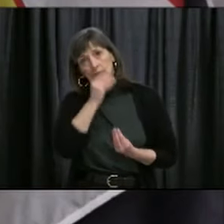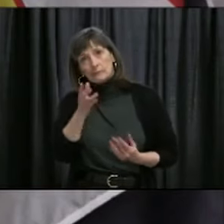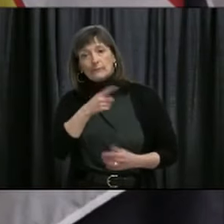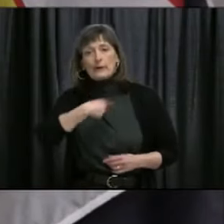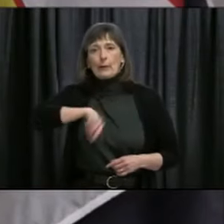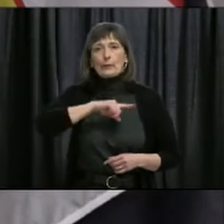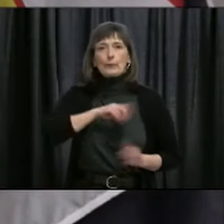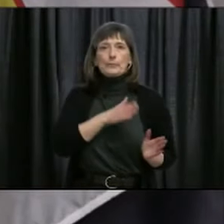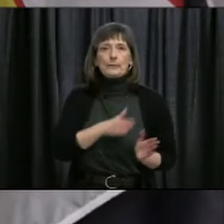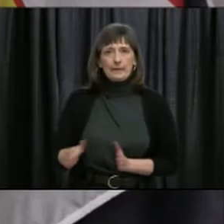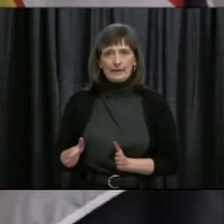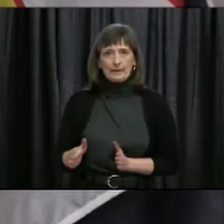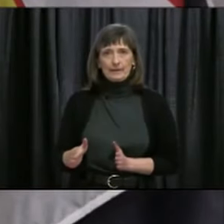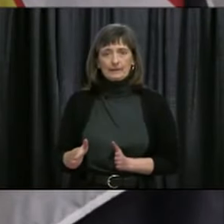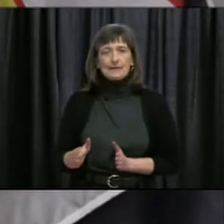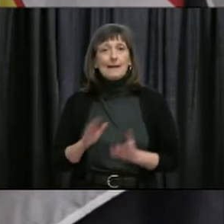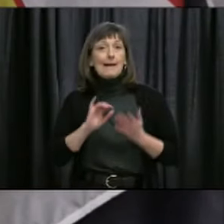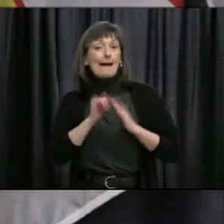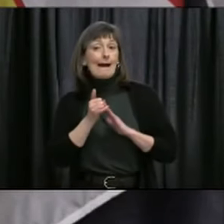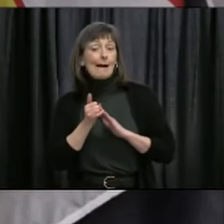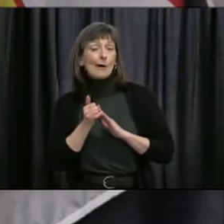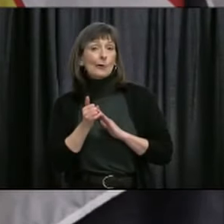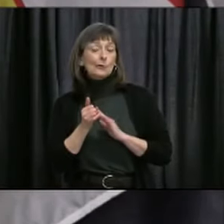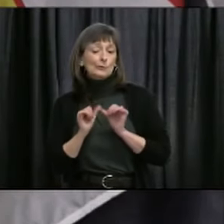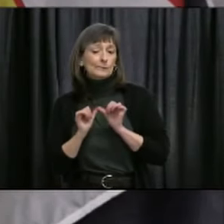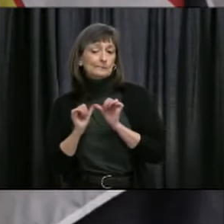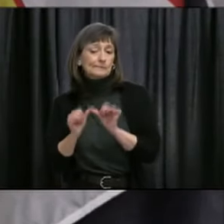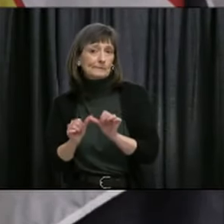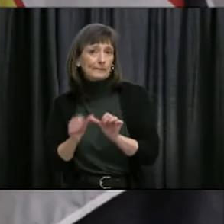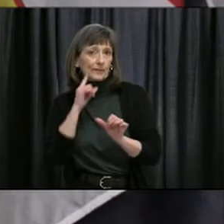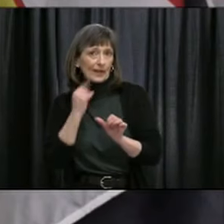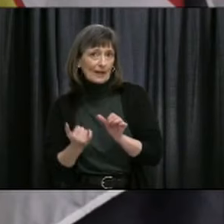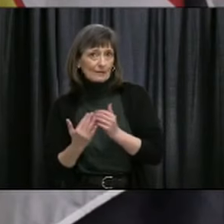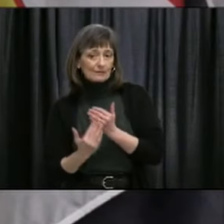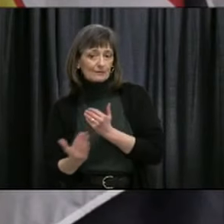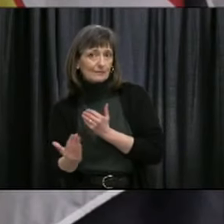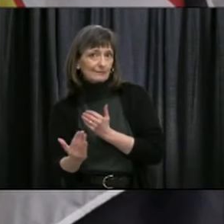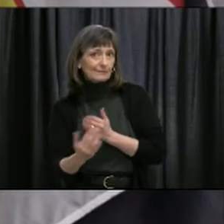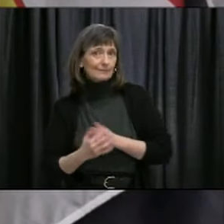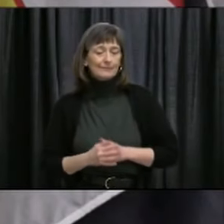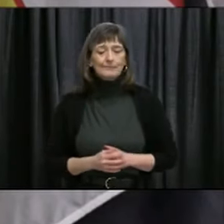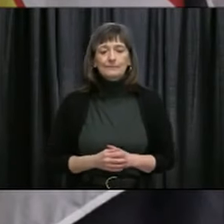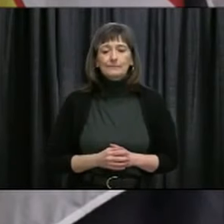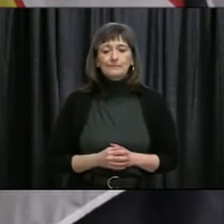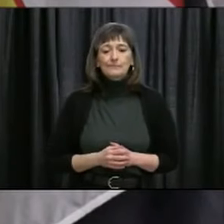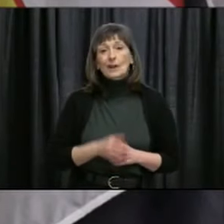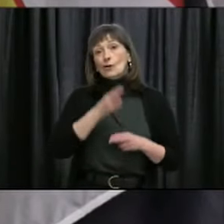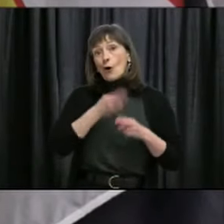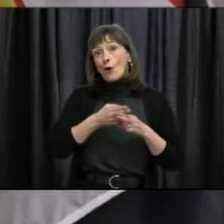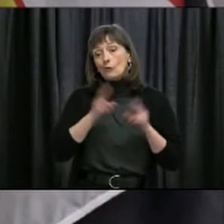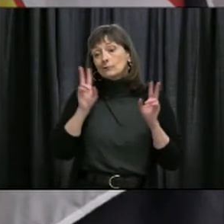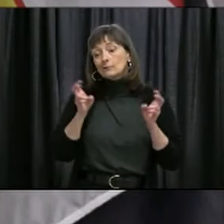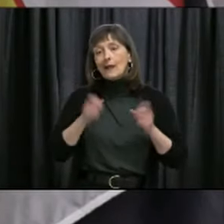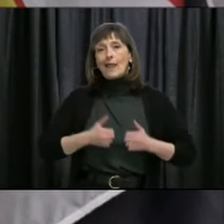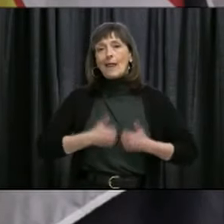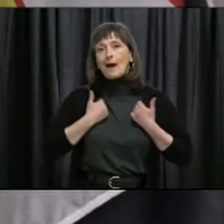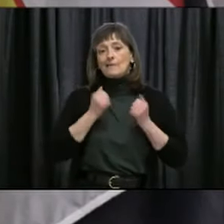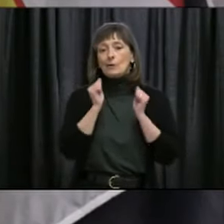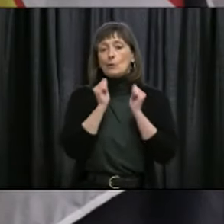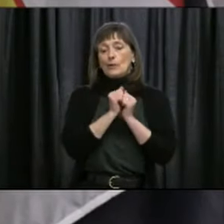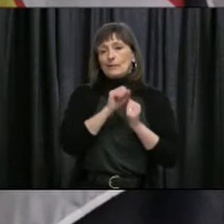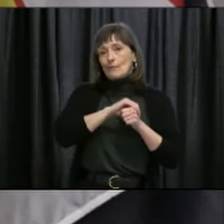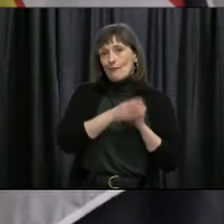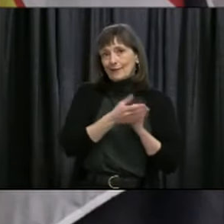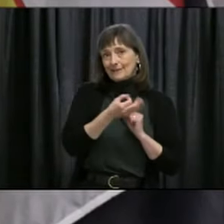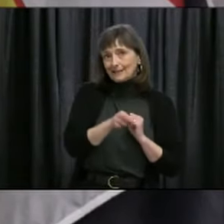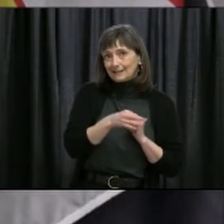foundation for living with COVID-19 in our province. We are calling this Life with COVID-19 a foundation